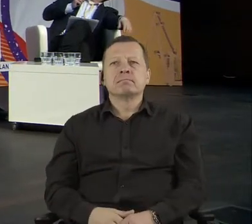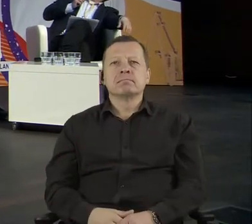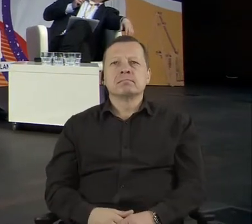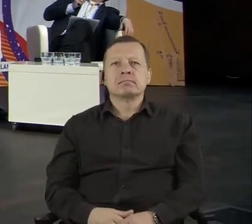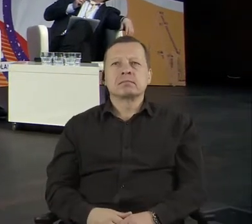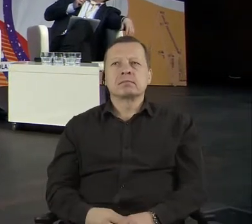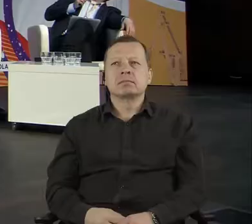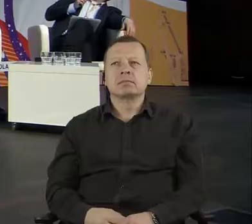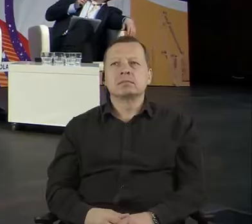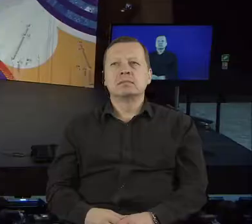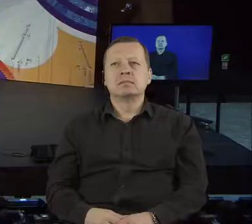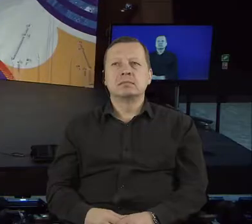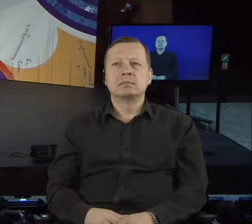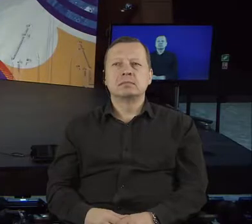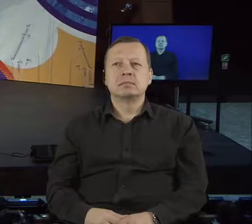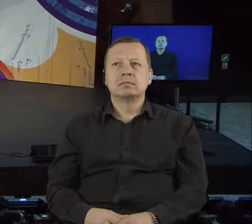is it working?